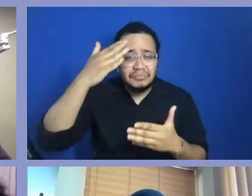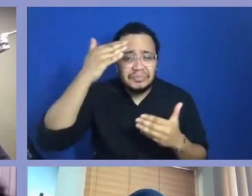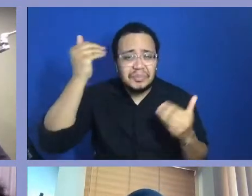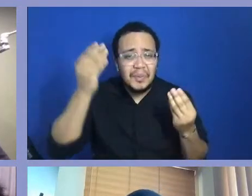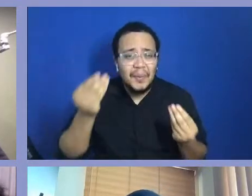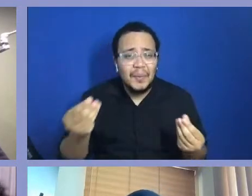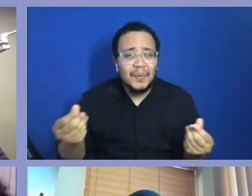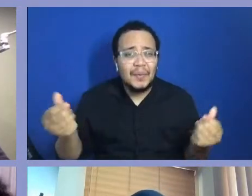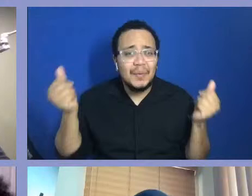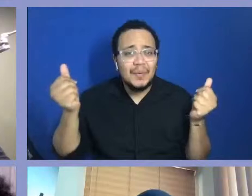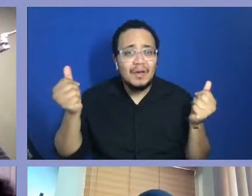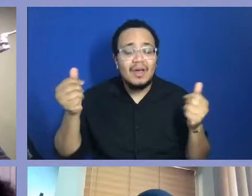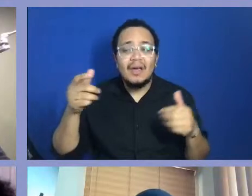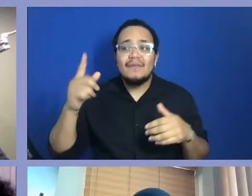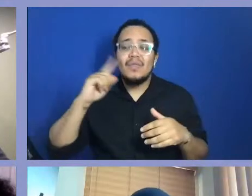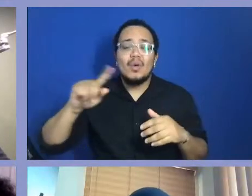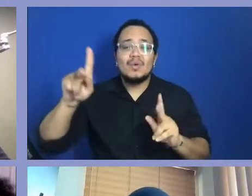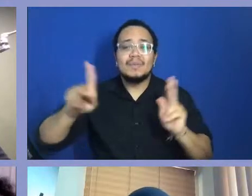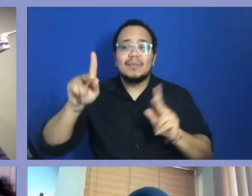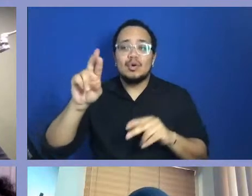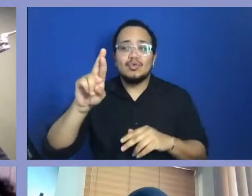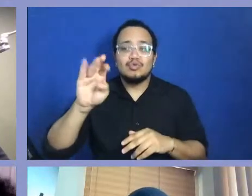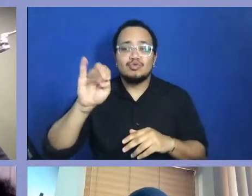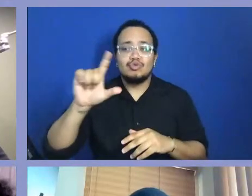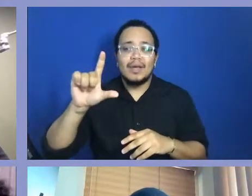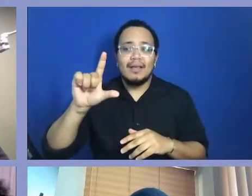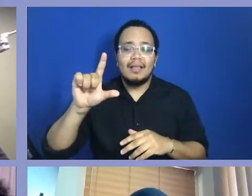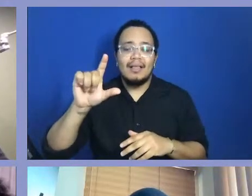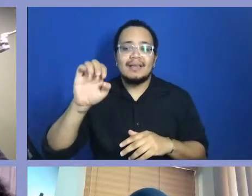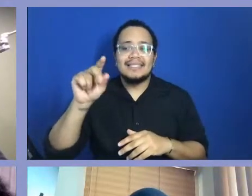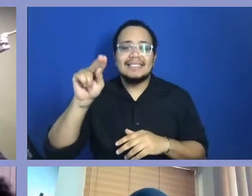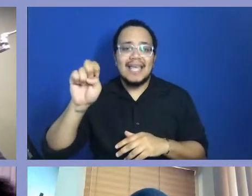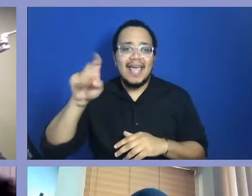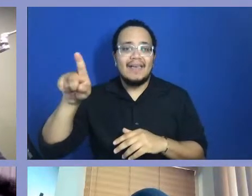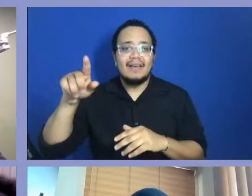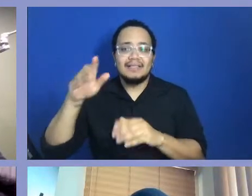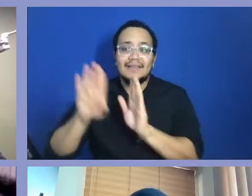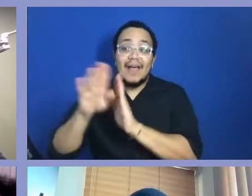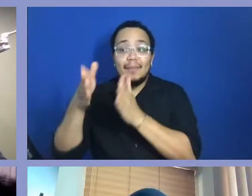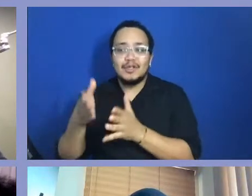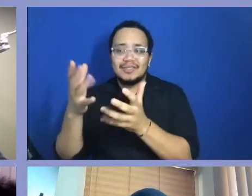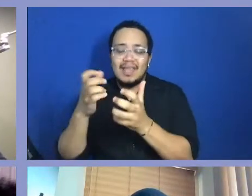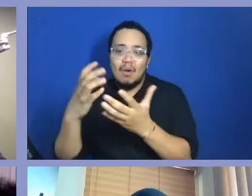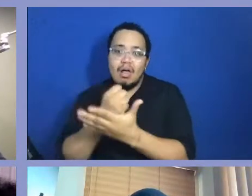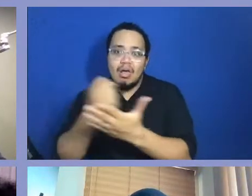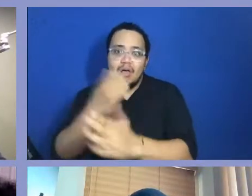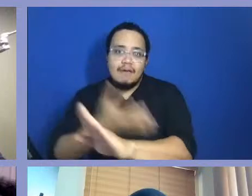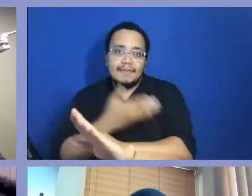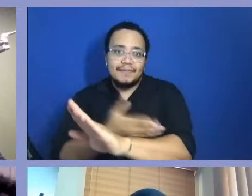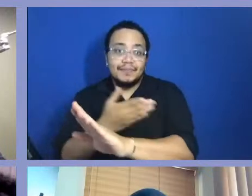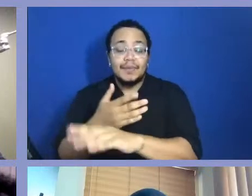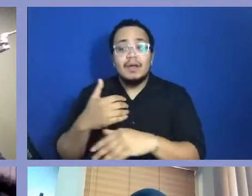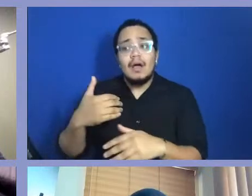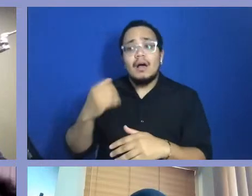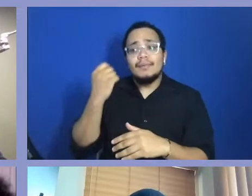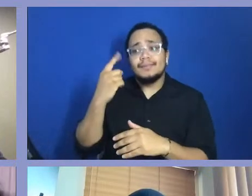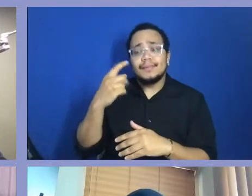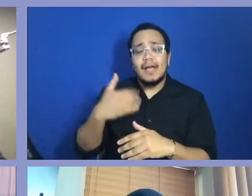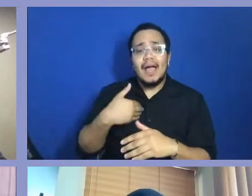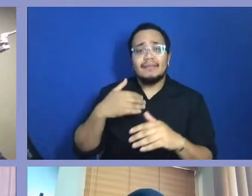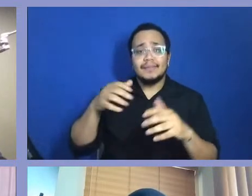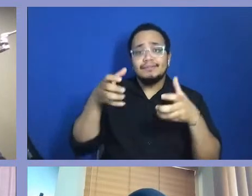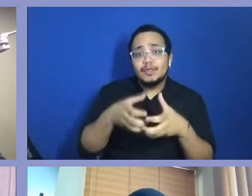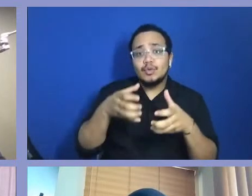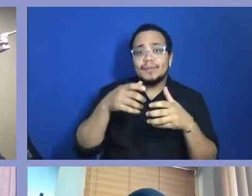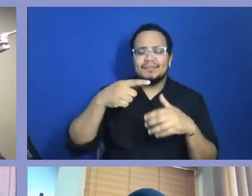developers. I hang out with other photographers and especially my exposure group members. We're almost 40 years old now. When you hang out